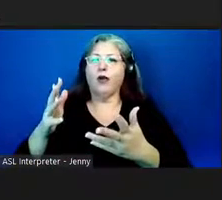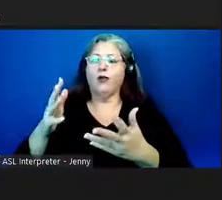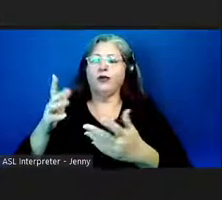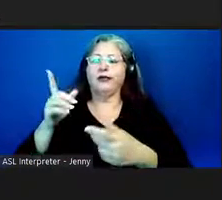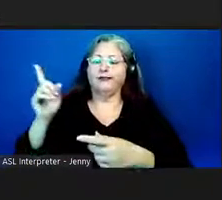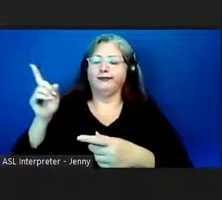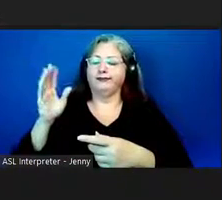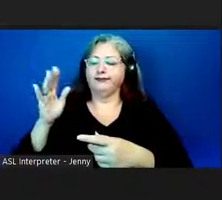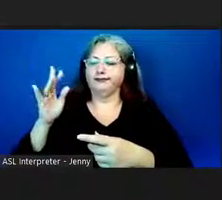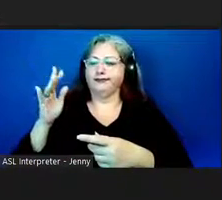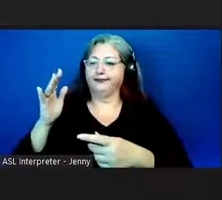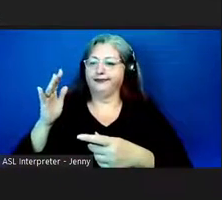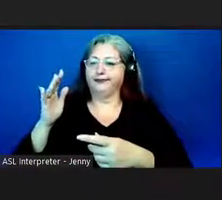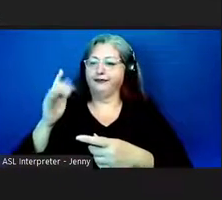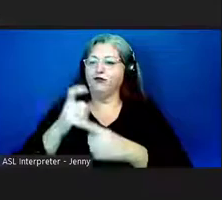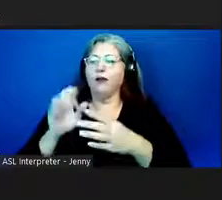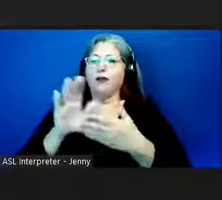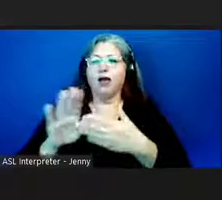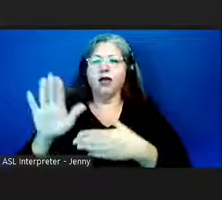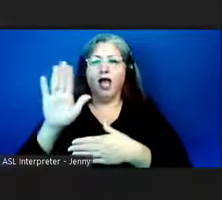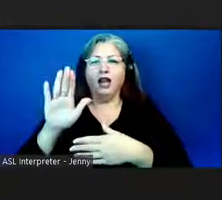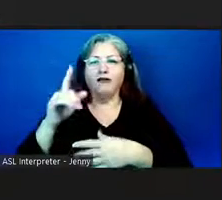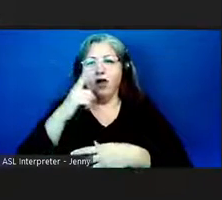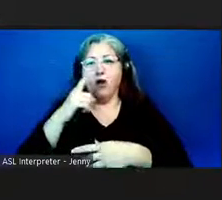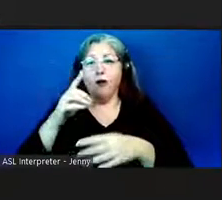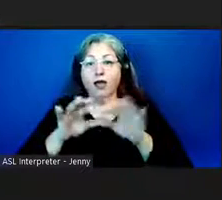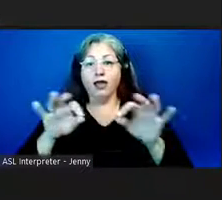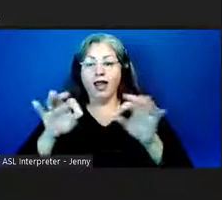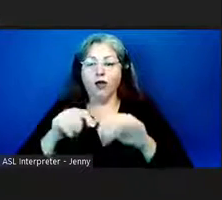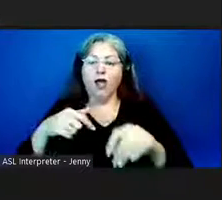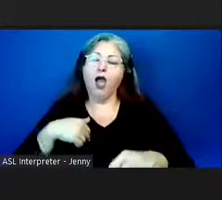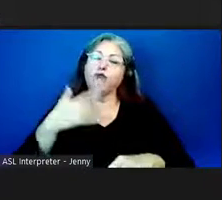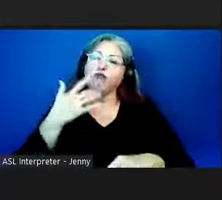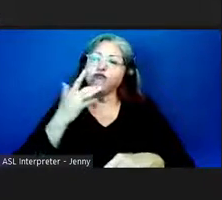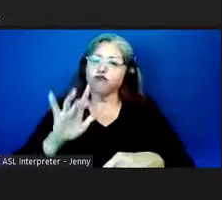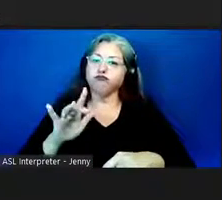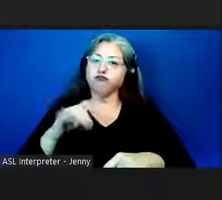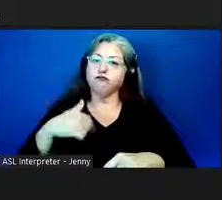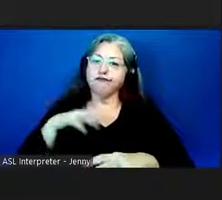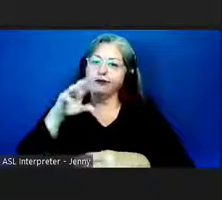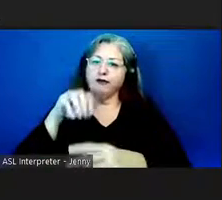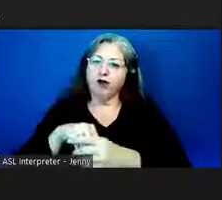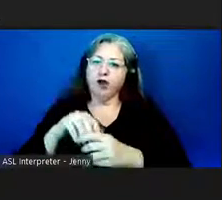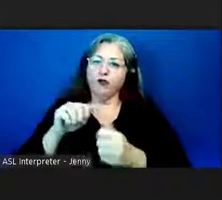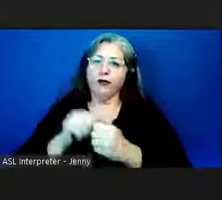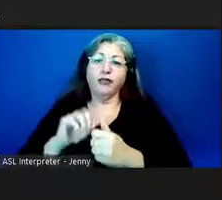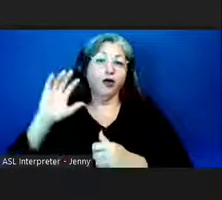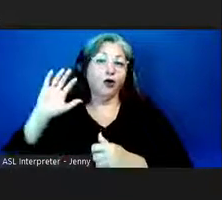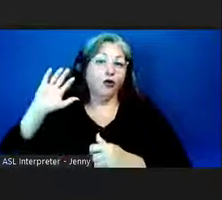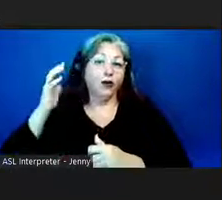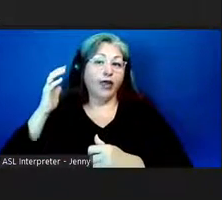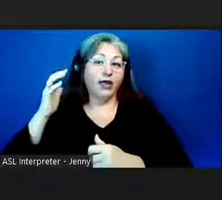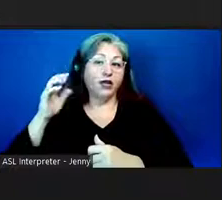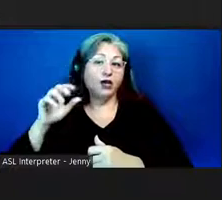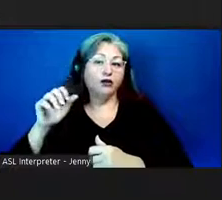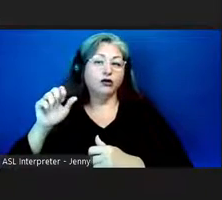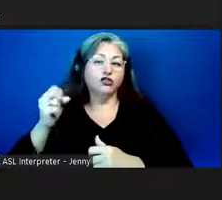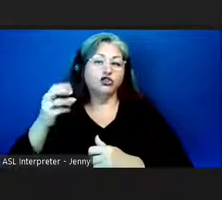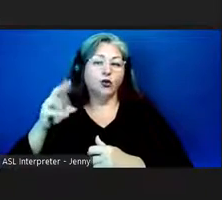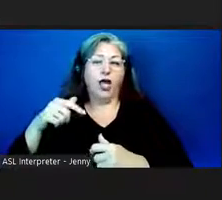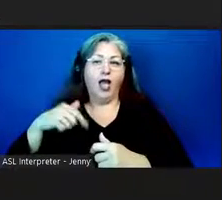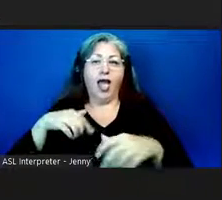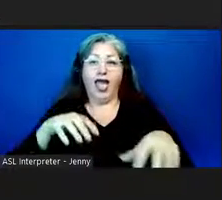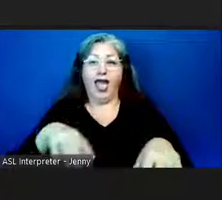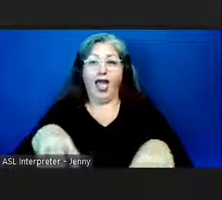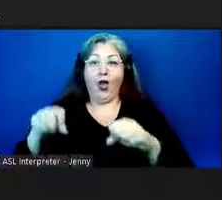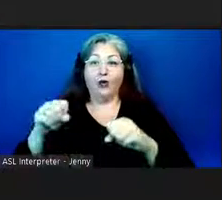at the college of hawaiian language i was fortunate enough to get involved with a radio show that i hosted for 16